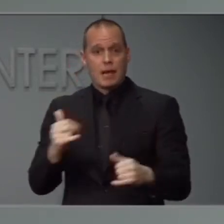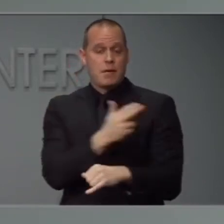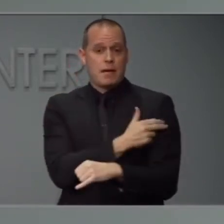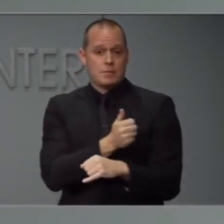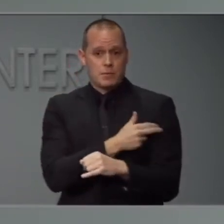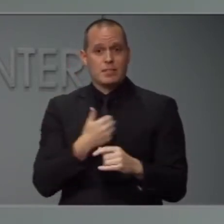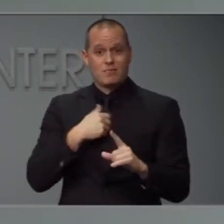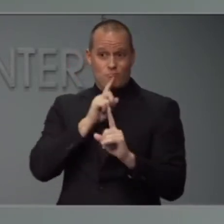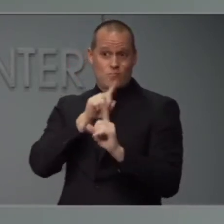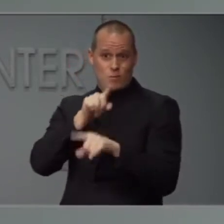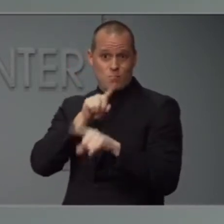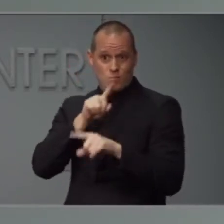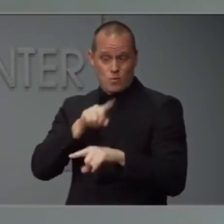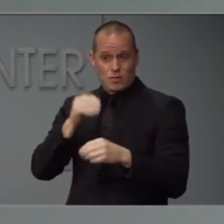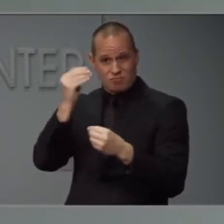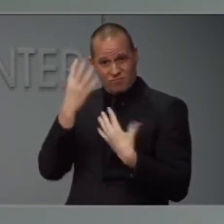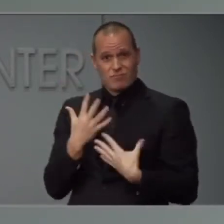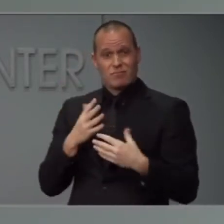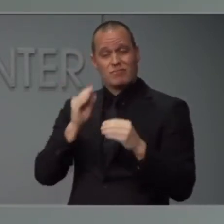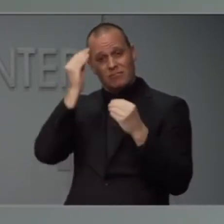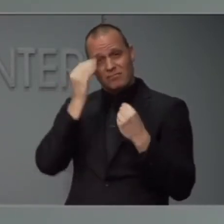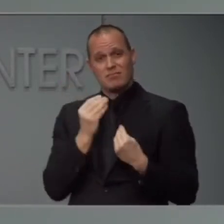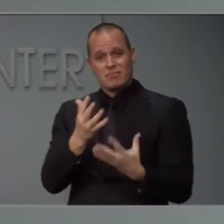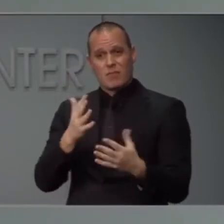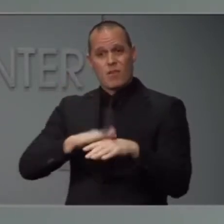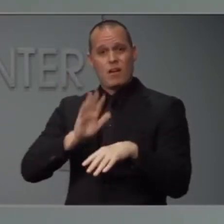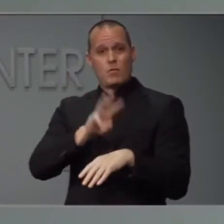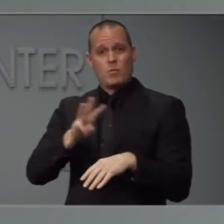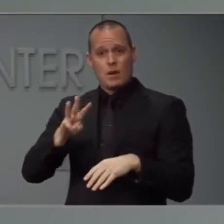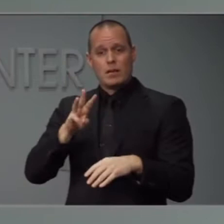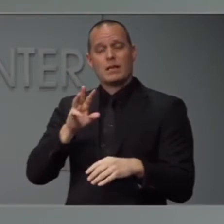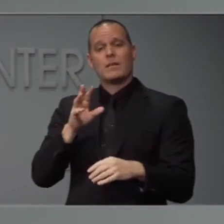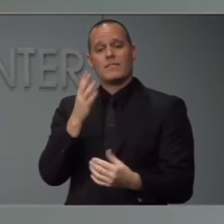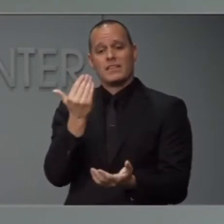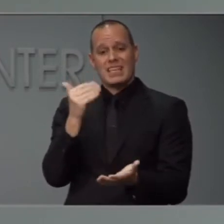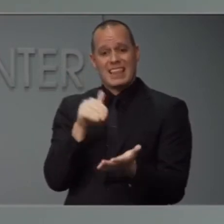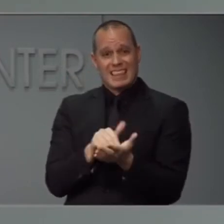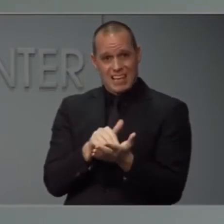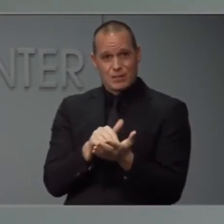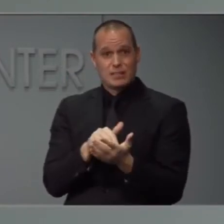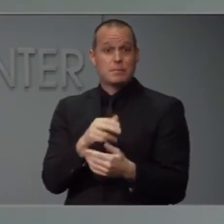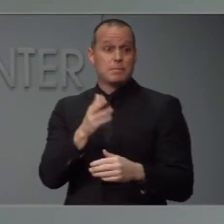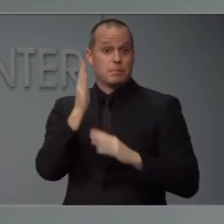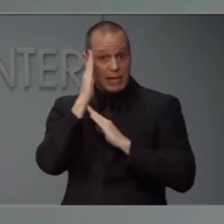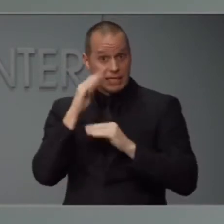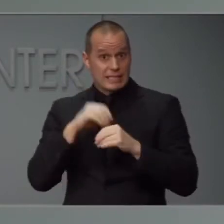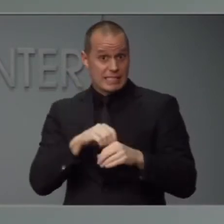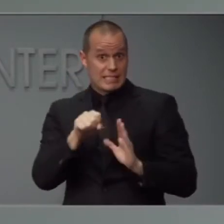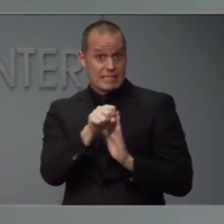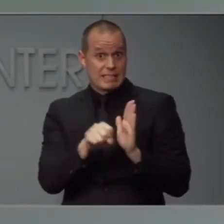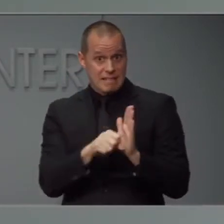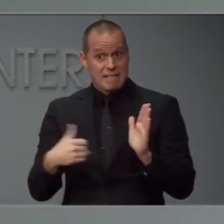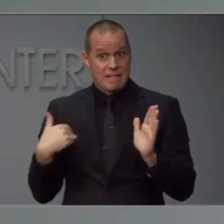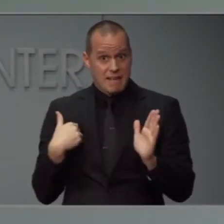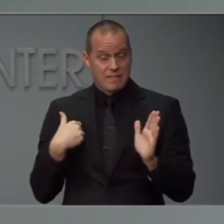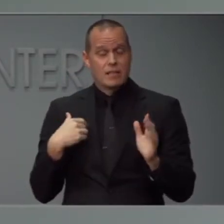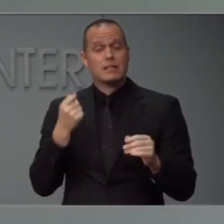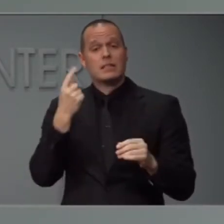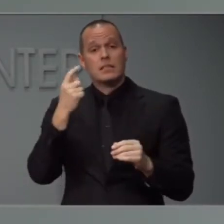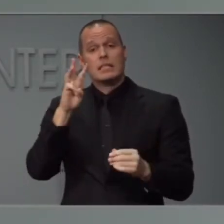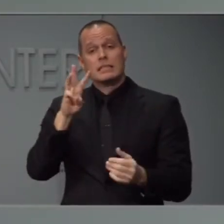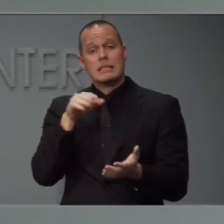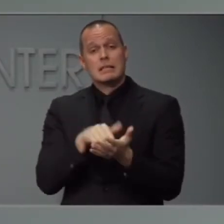on our website, we have more than 15,000 inpatient hospital beds in the state, of which 6,200